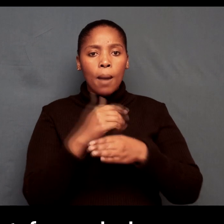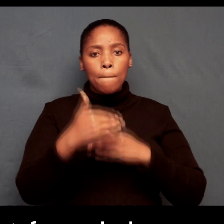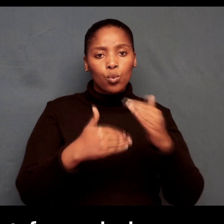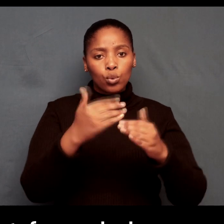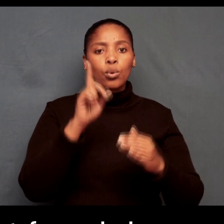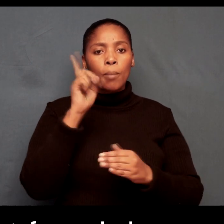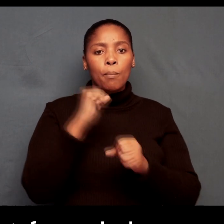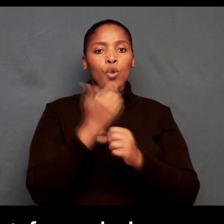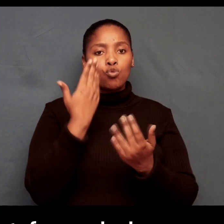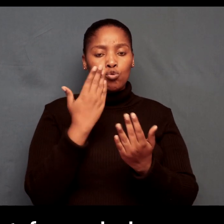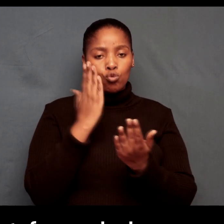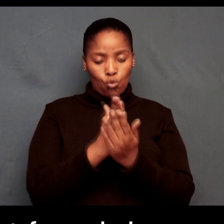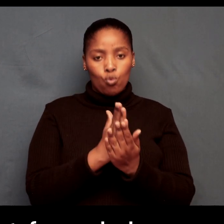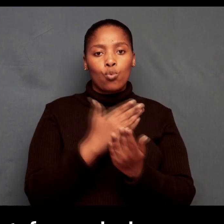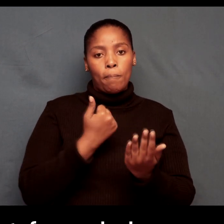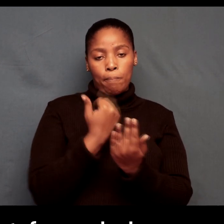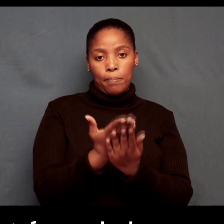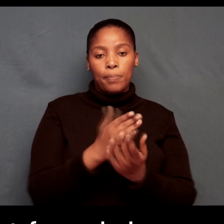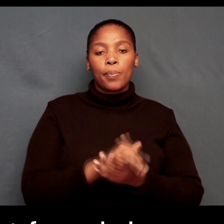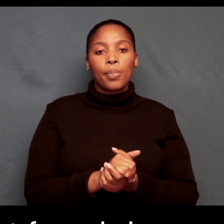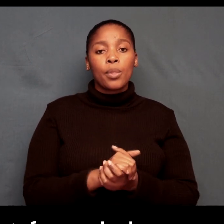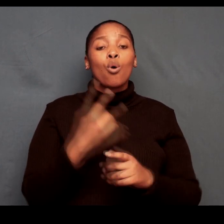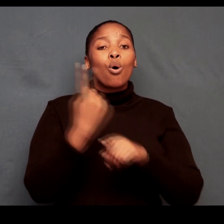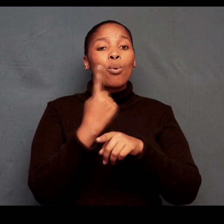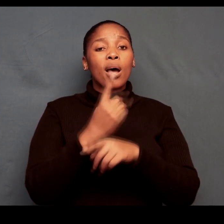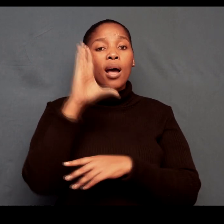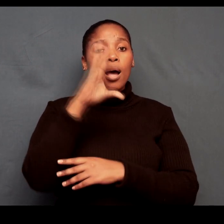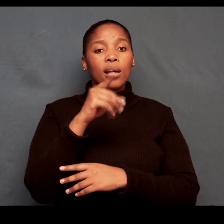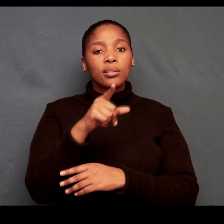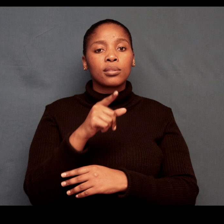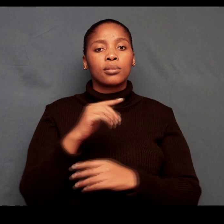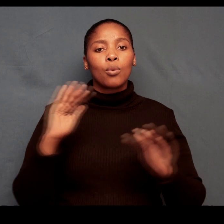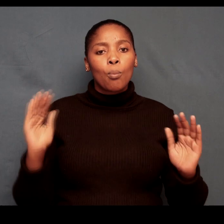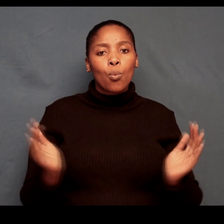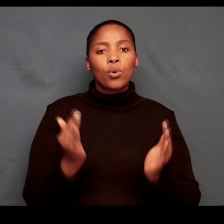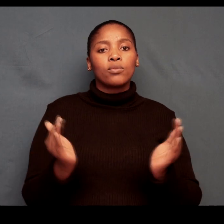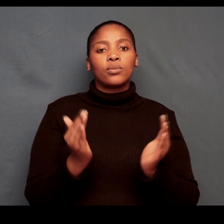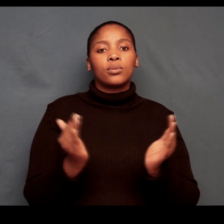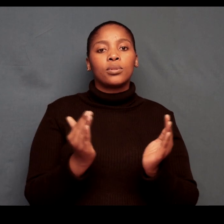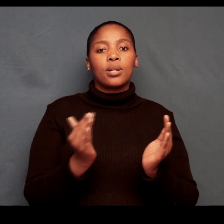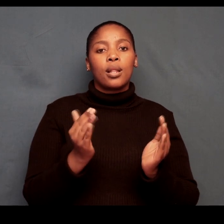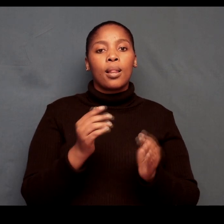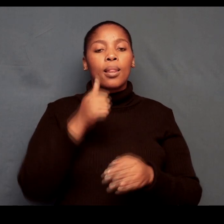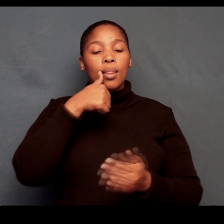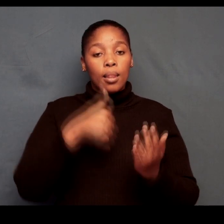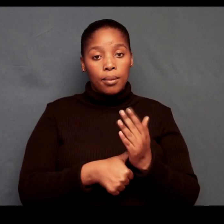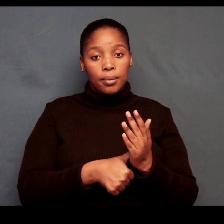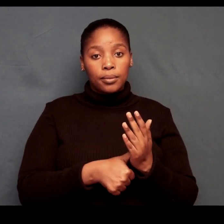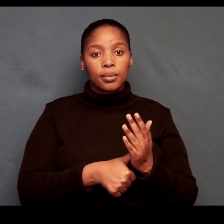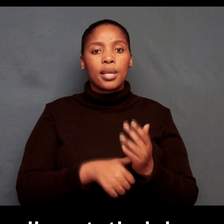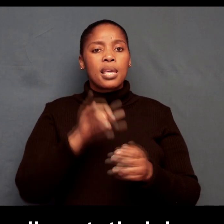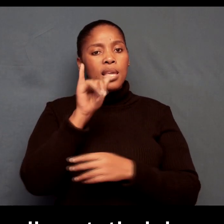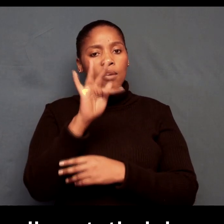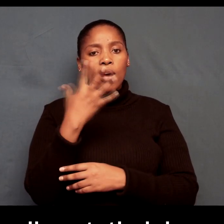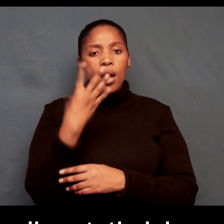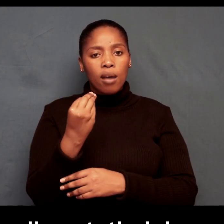so sometimes your employer will ask you to write a motivational letter or an application letter if you have previous work experience